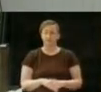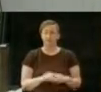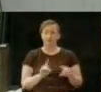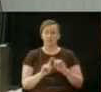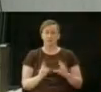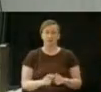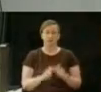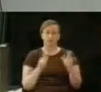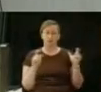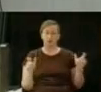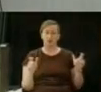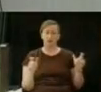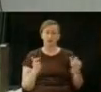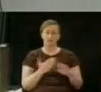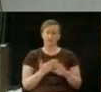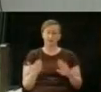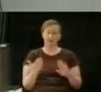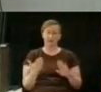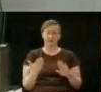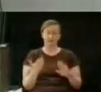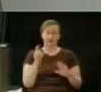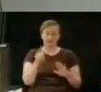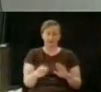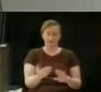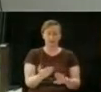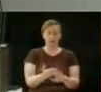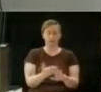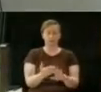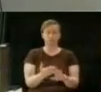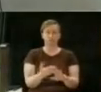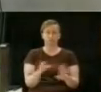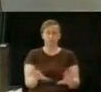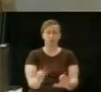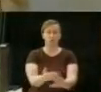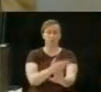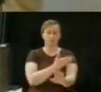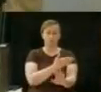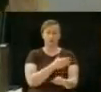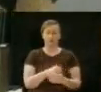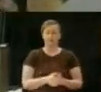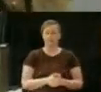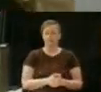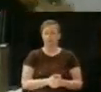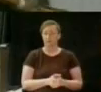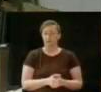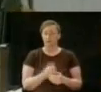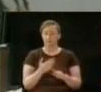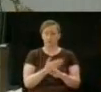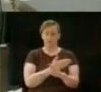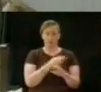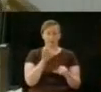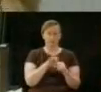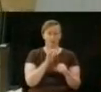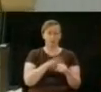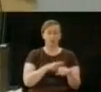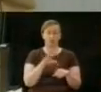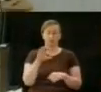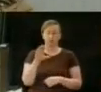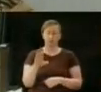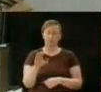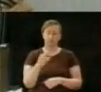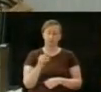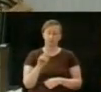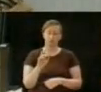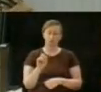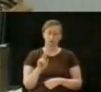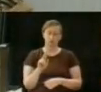Yes, there is a sparring, and you will have that. But it can be done, but there's a lot of legwork that needs